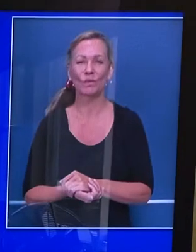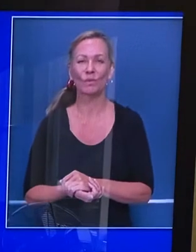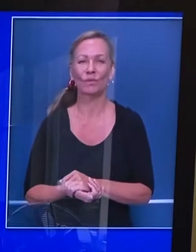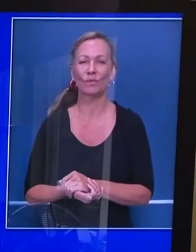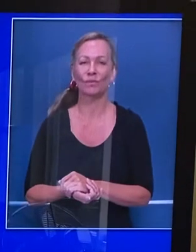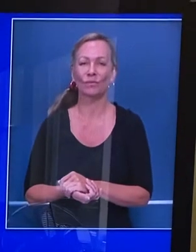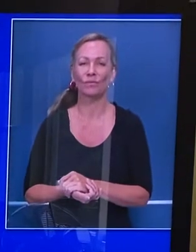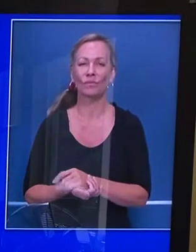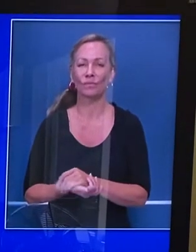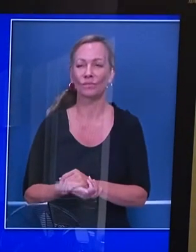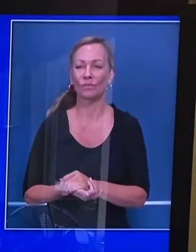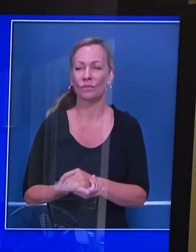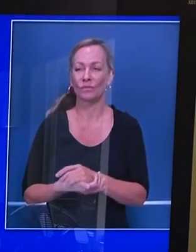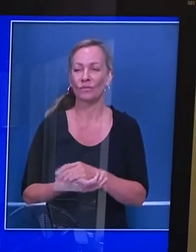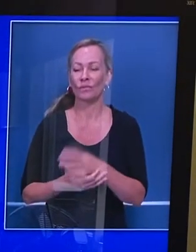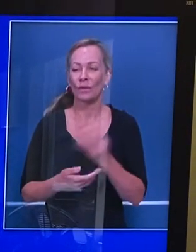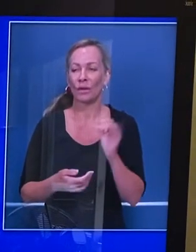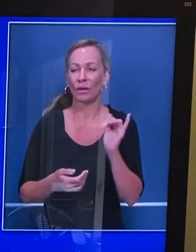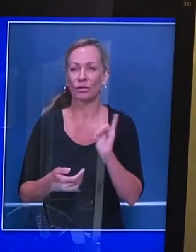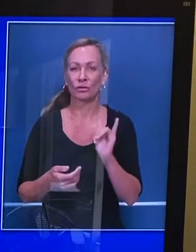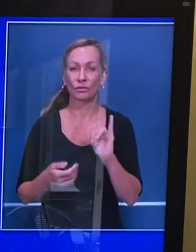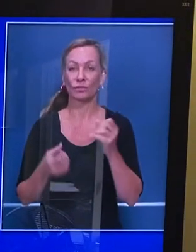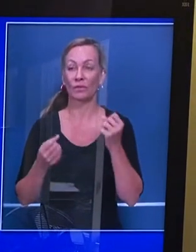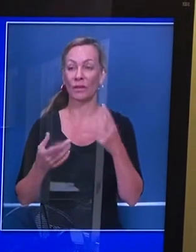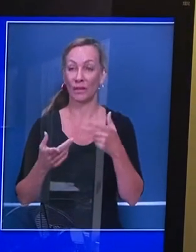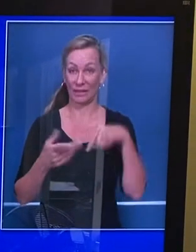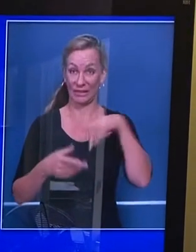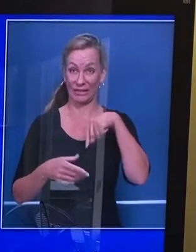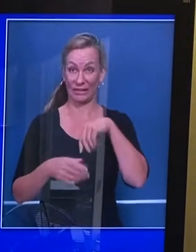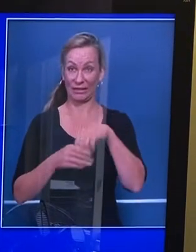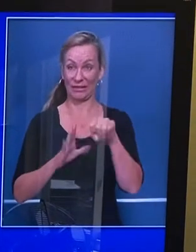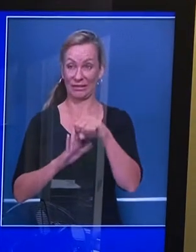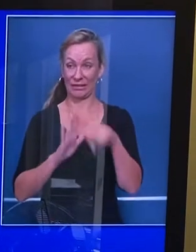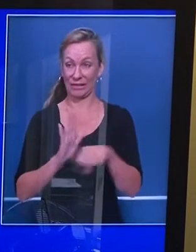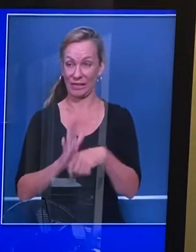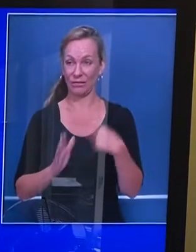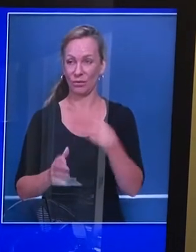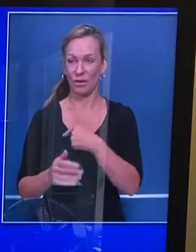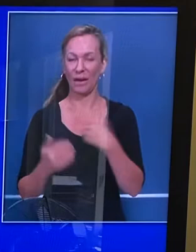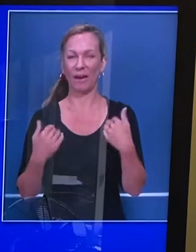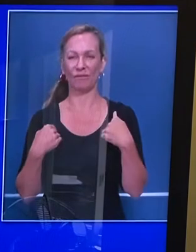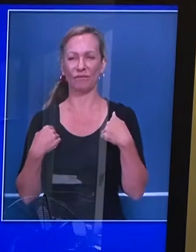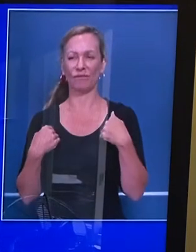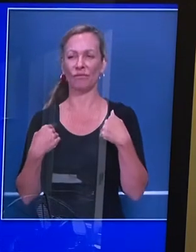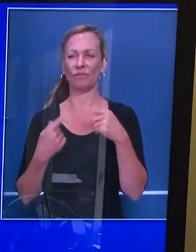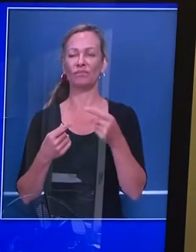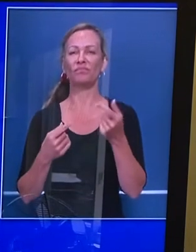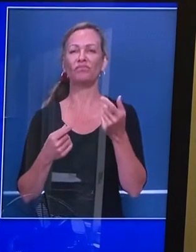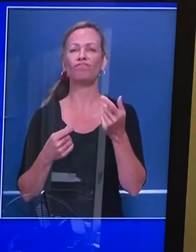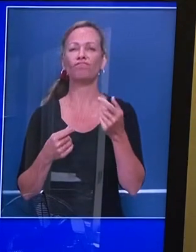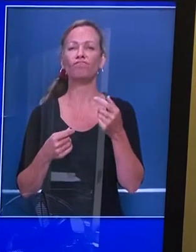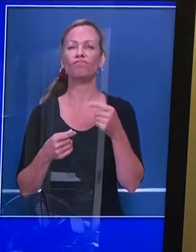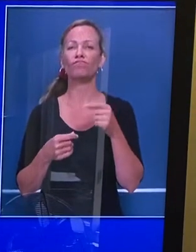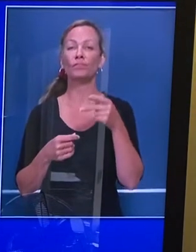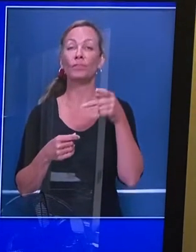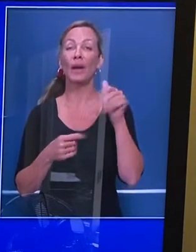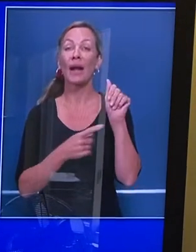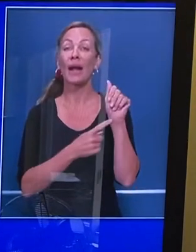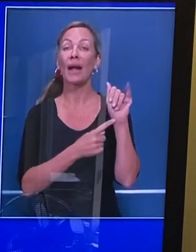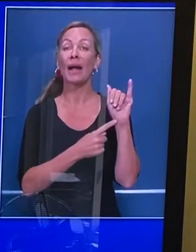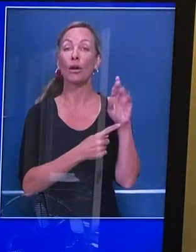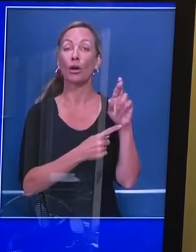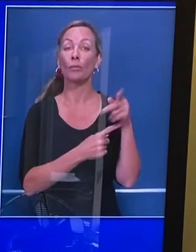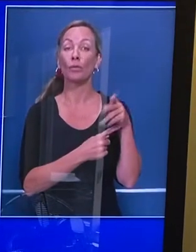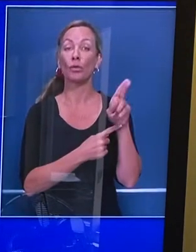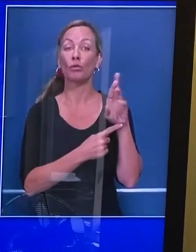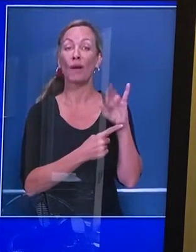air purifiers into these shelters. We still have work to do in that space, but progress has been made. But no longer are